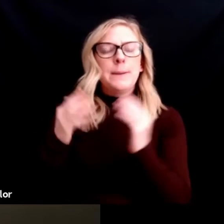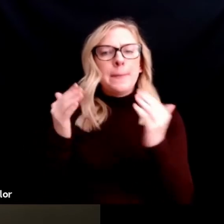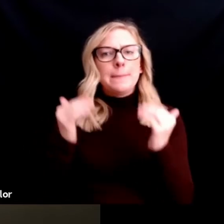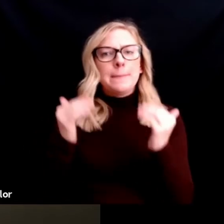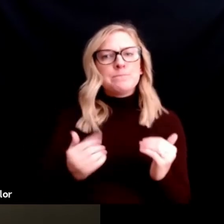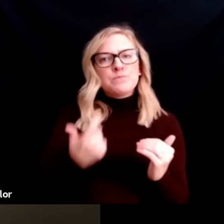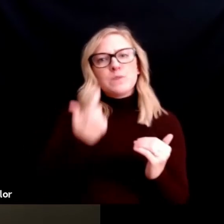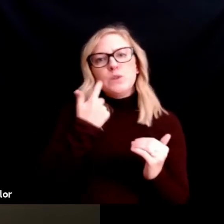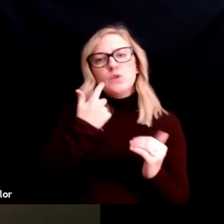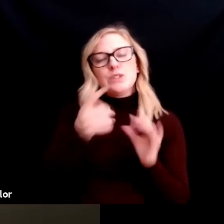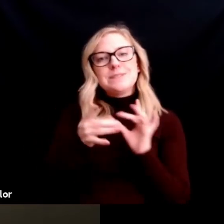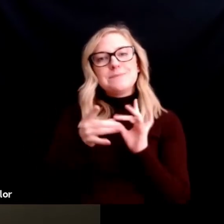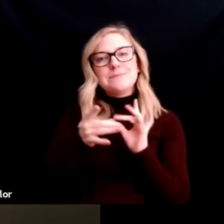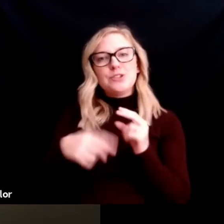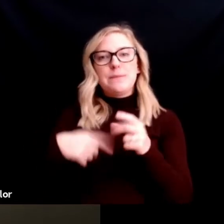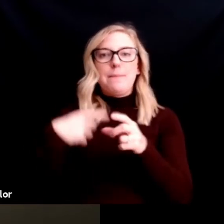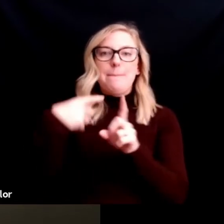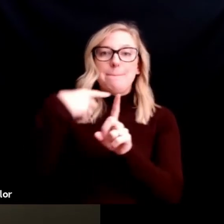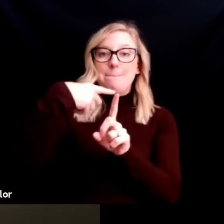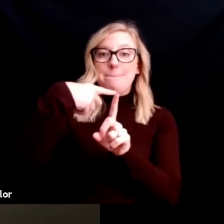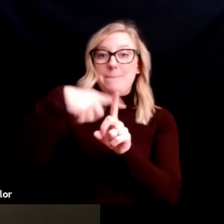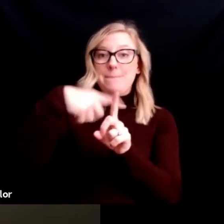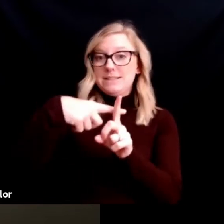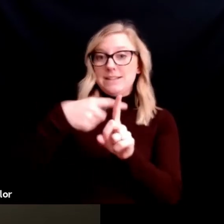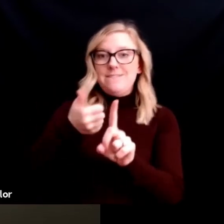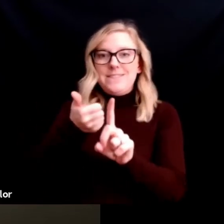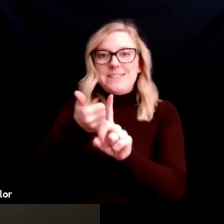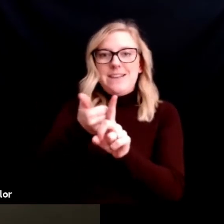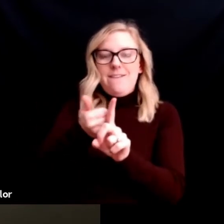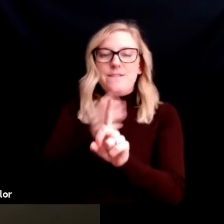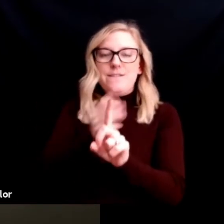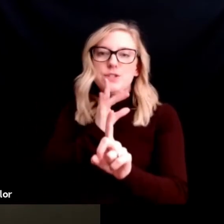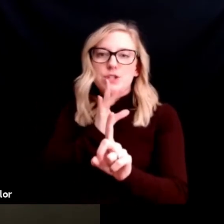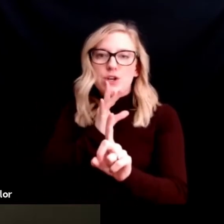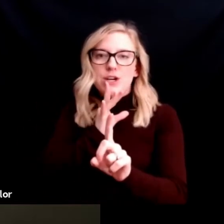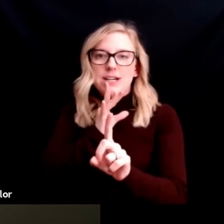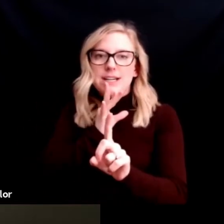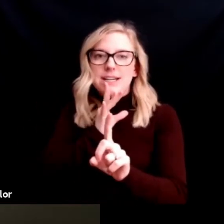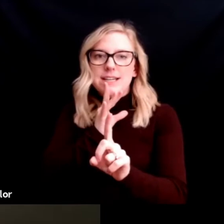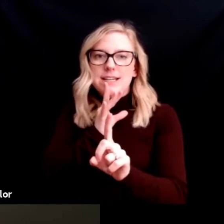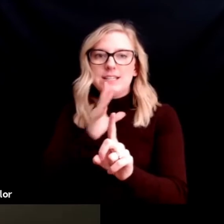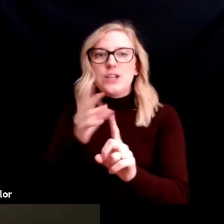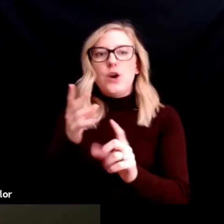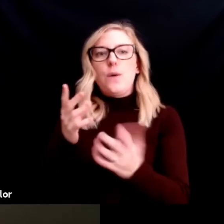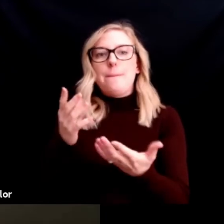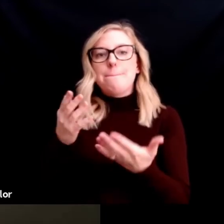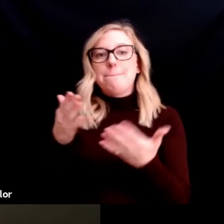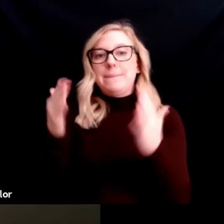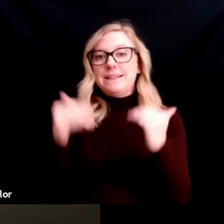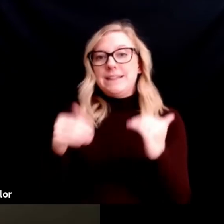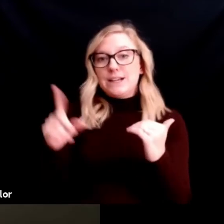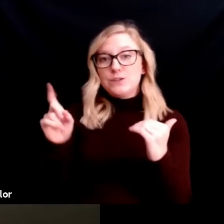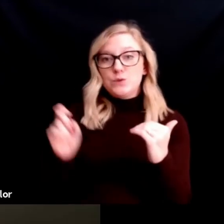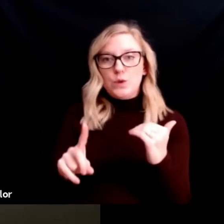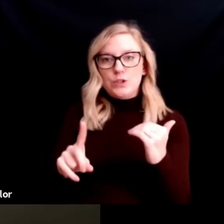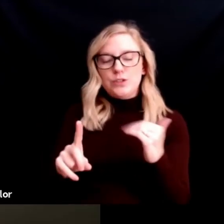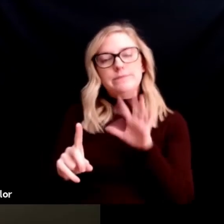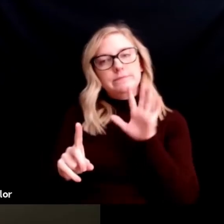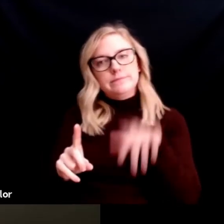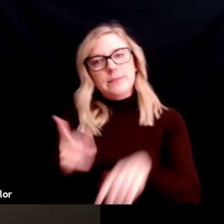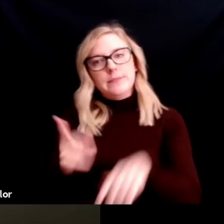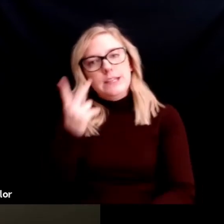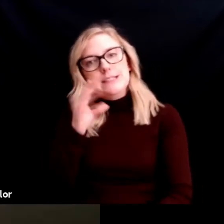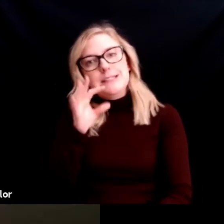nice segue, I think, into my next question. As you can see, Todd continues to hang out and